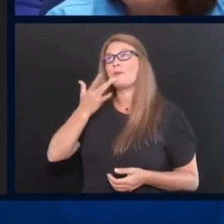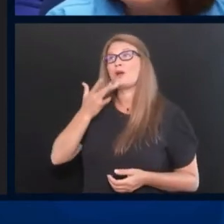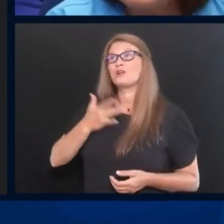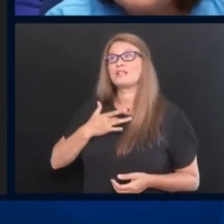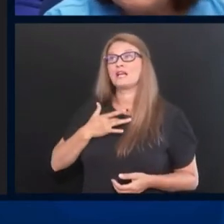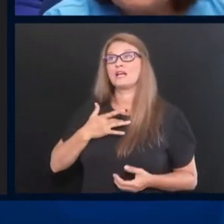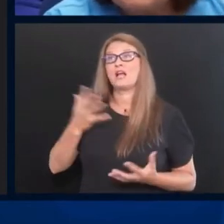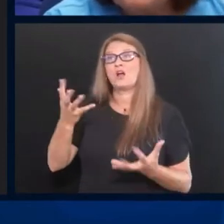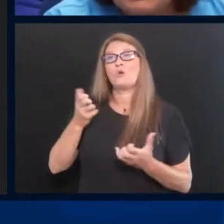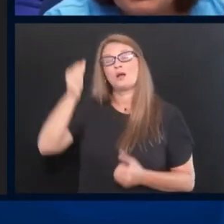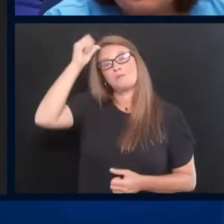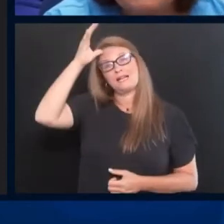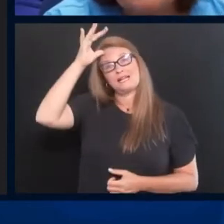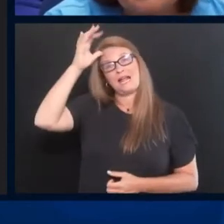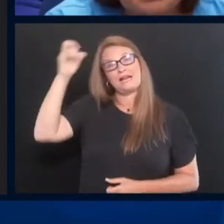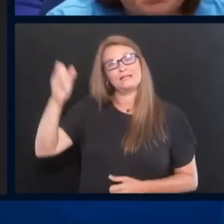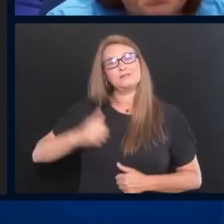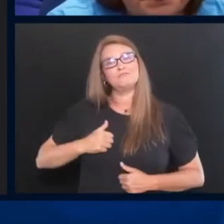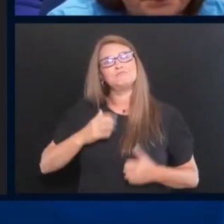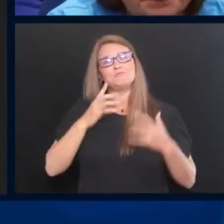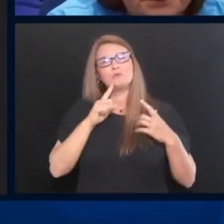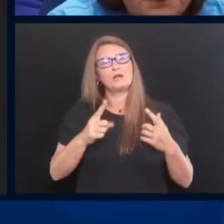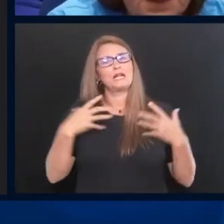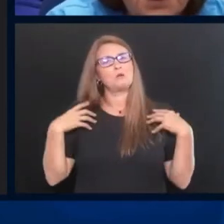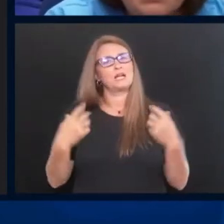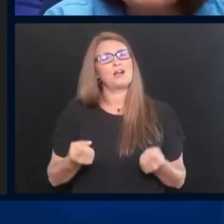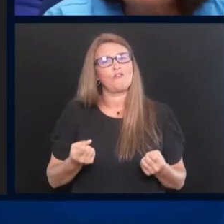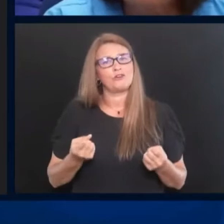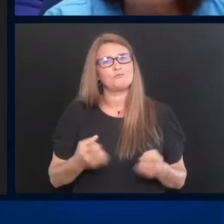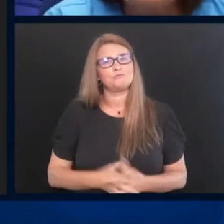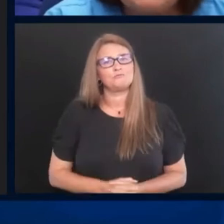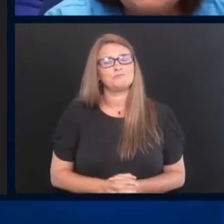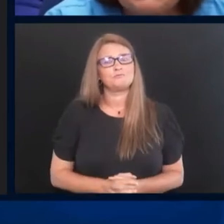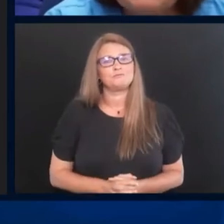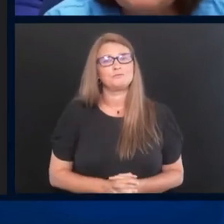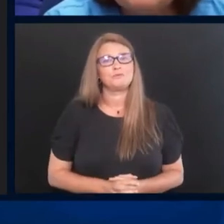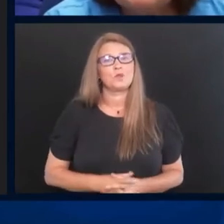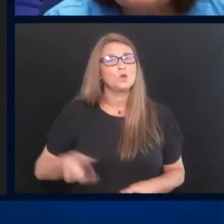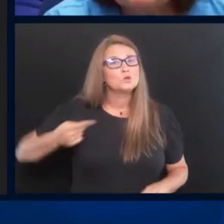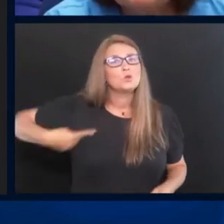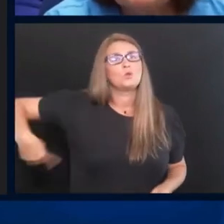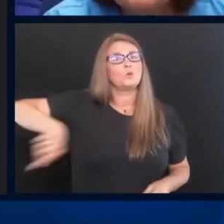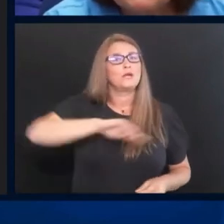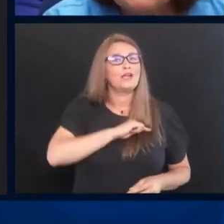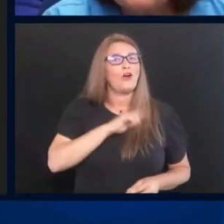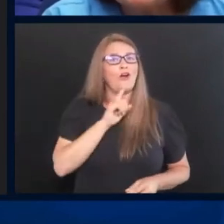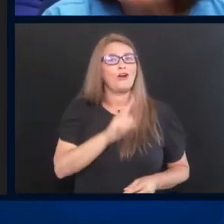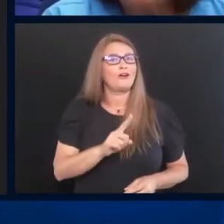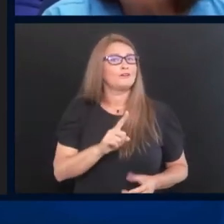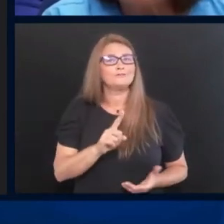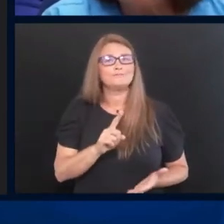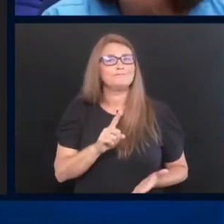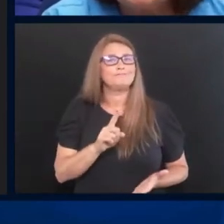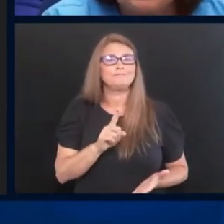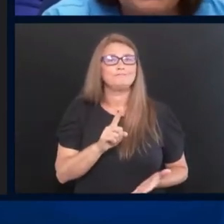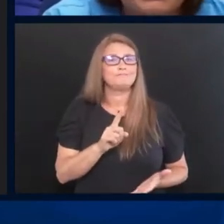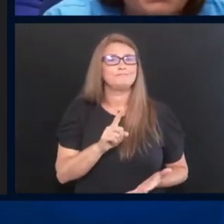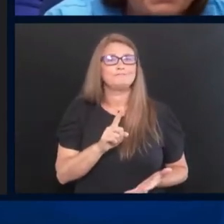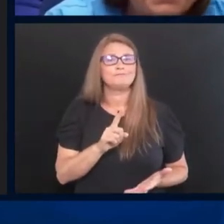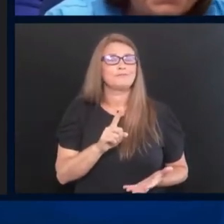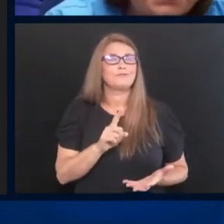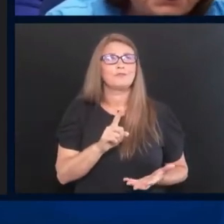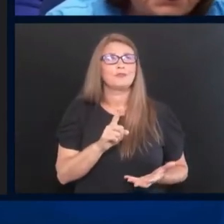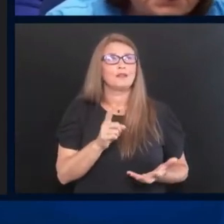I want my daddy to get better. So everybody, do your